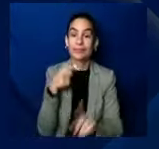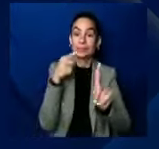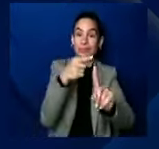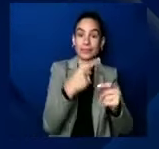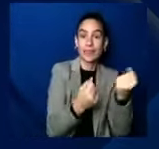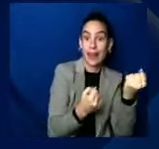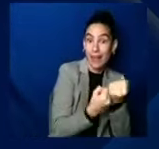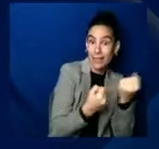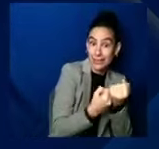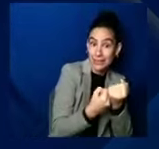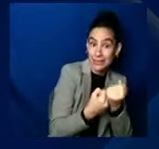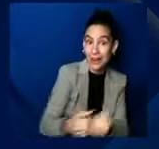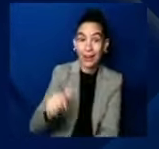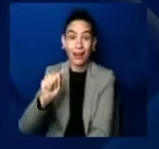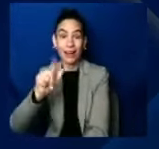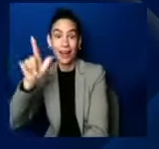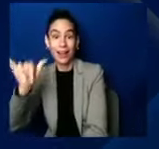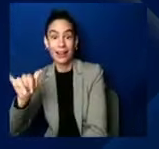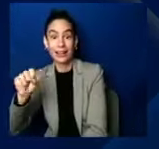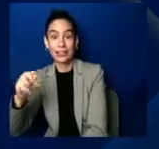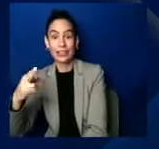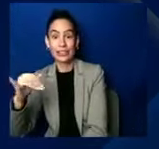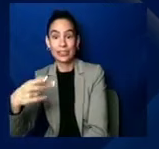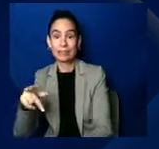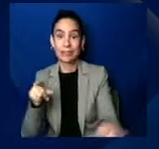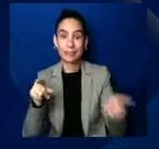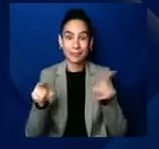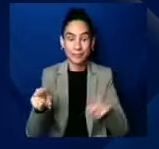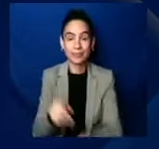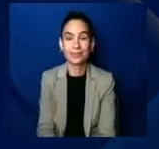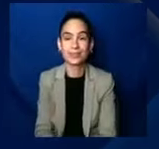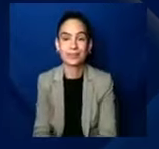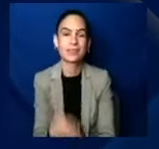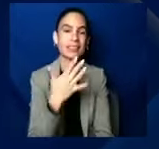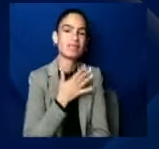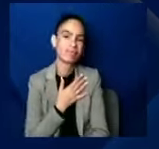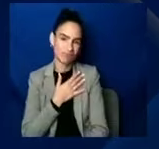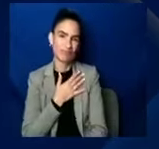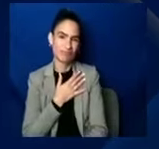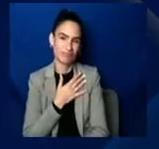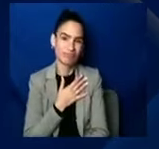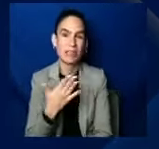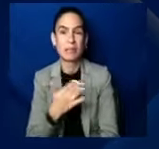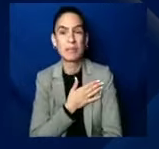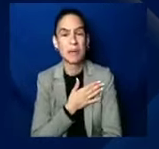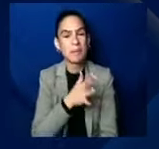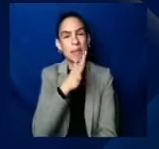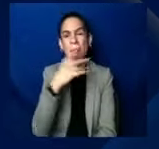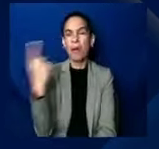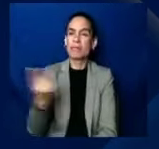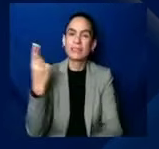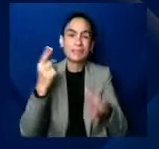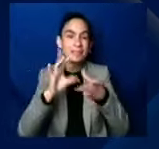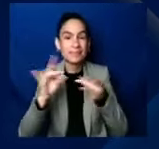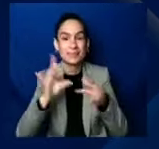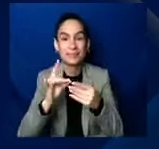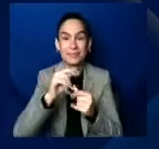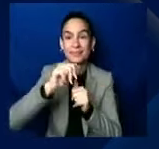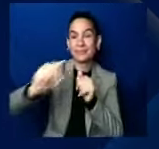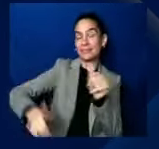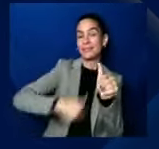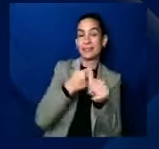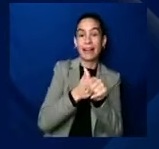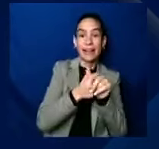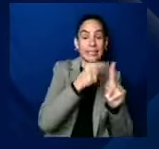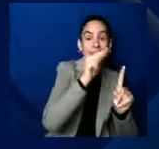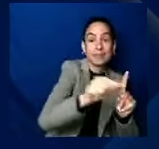love you guys. My mom has a saying, she says behind every successful child is an astonished parent. And, I just want you all